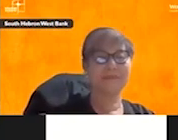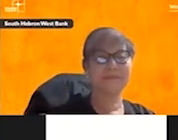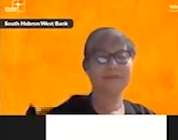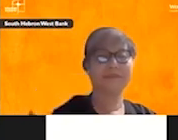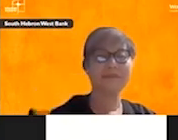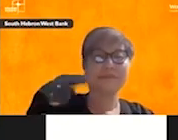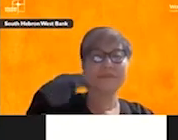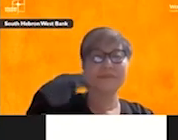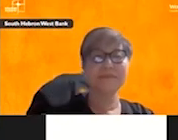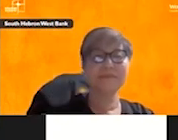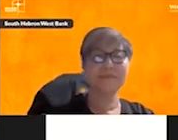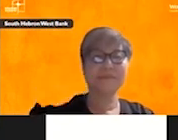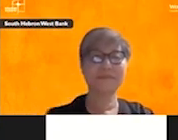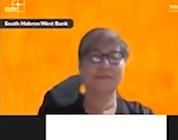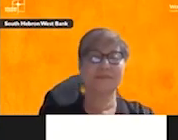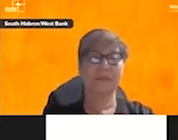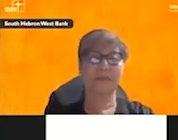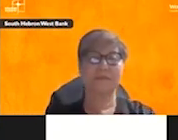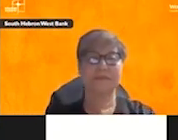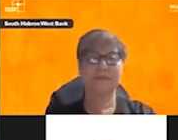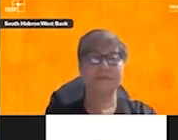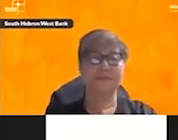The stories that our community are